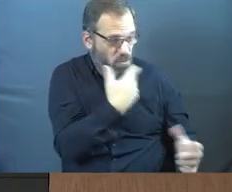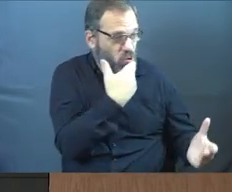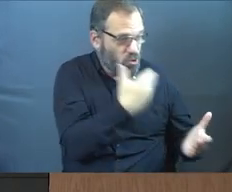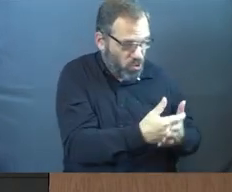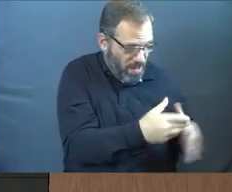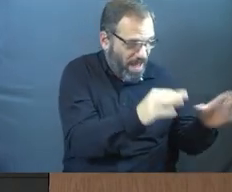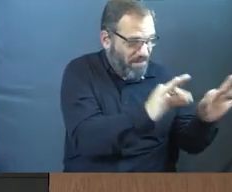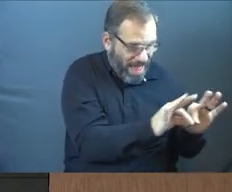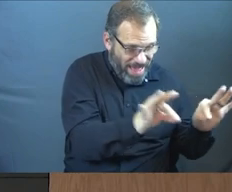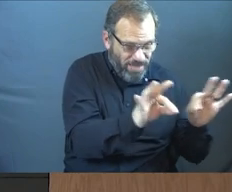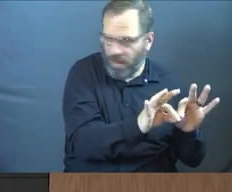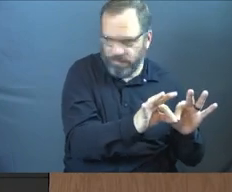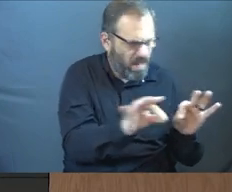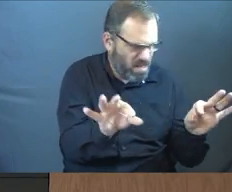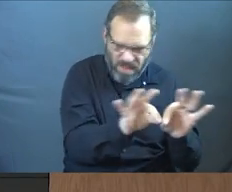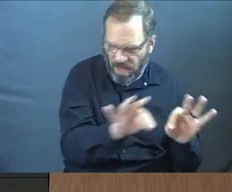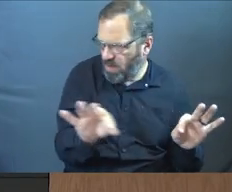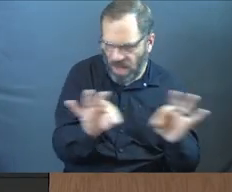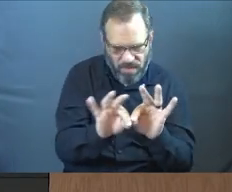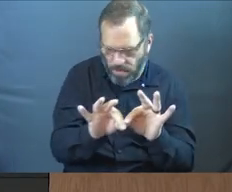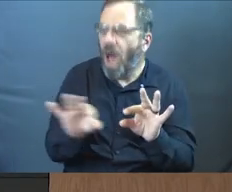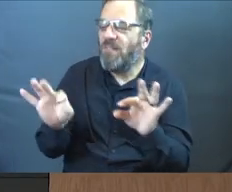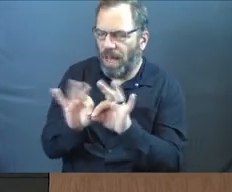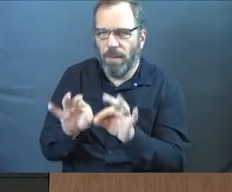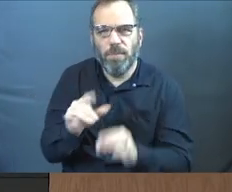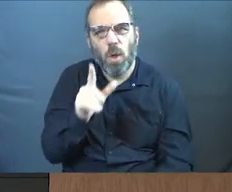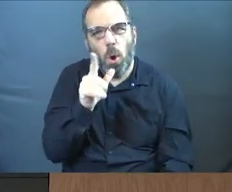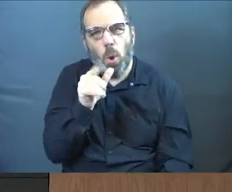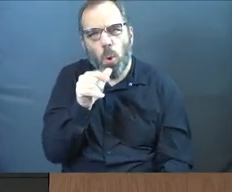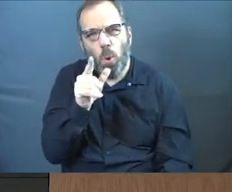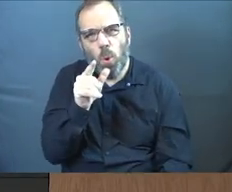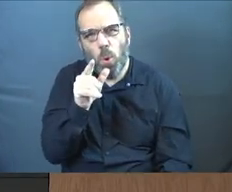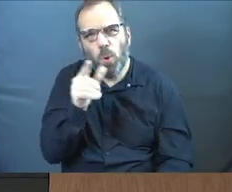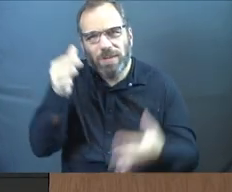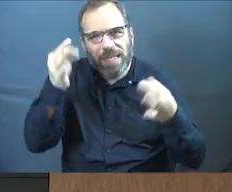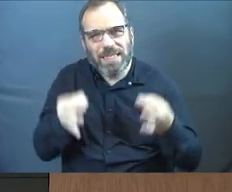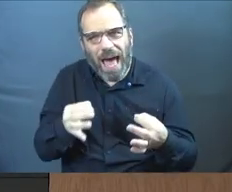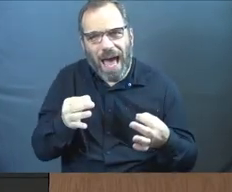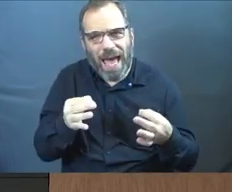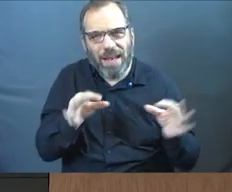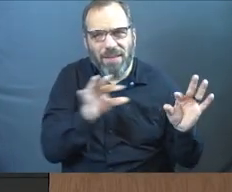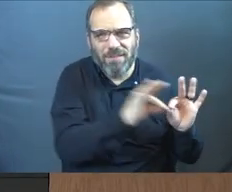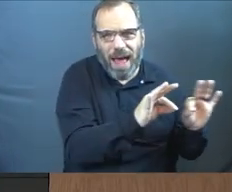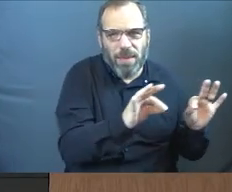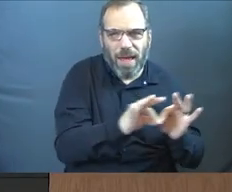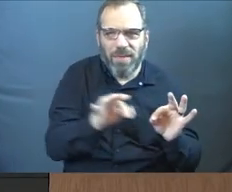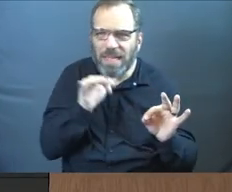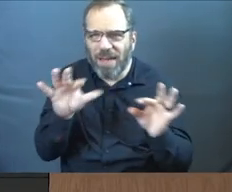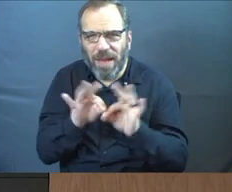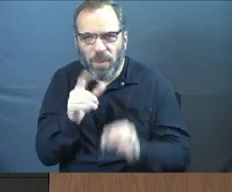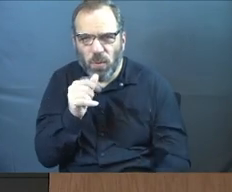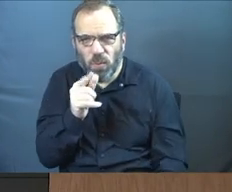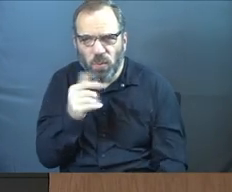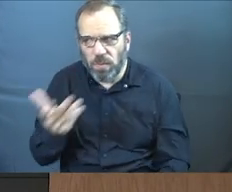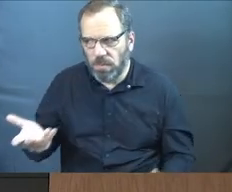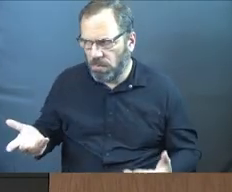more valuable do the breeding, who's the human being that gets to decide who's more valuable and who's not?